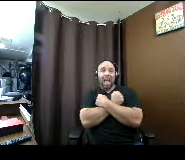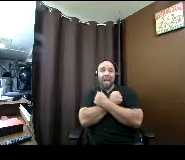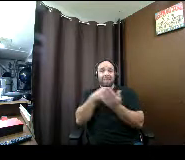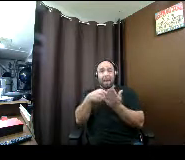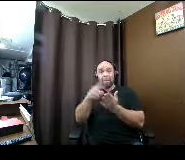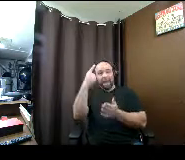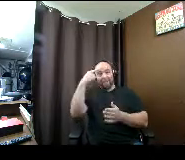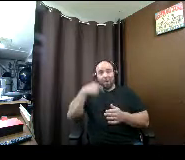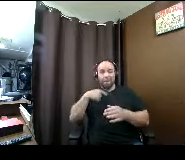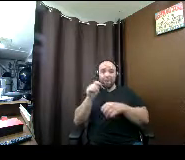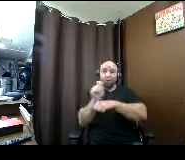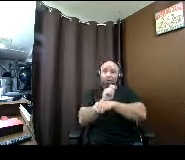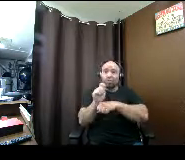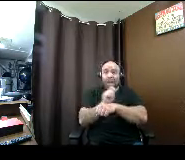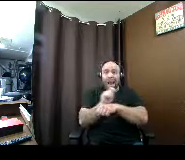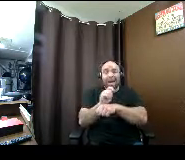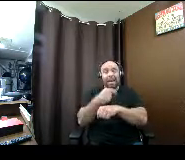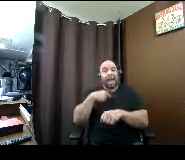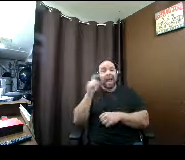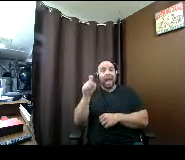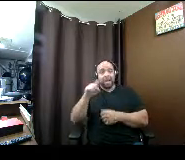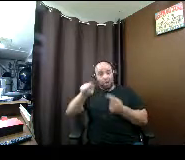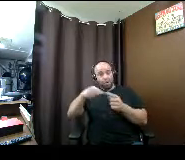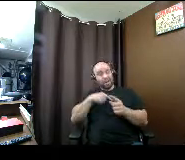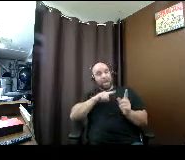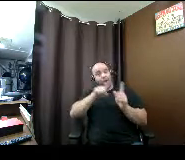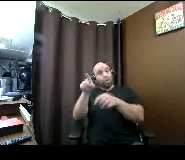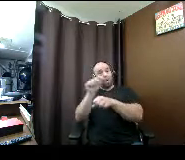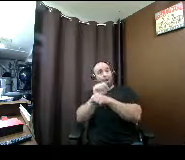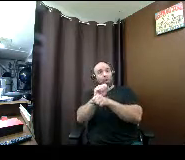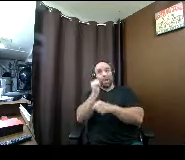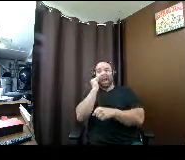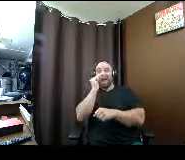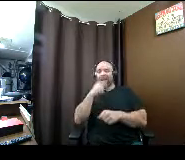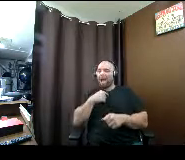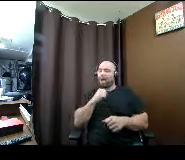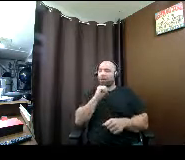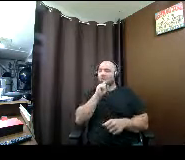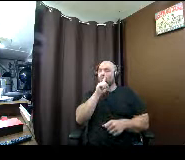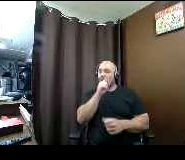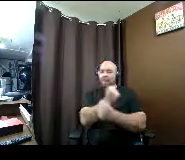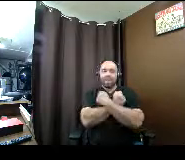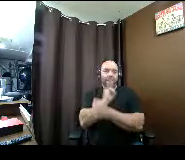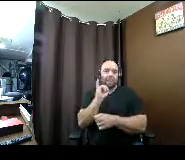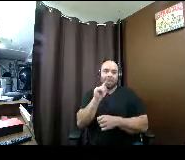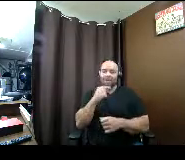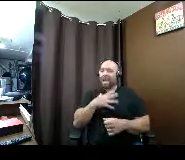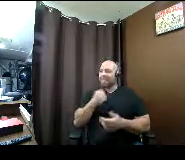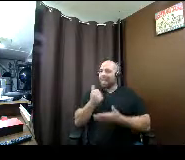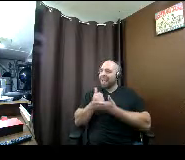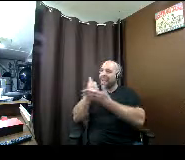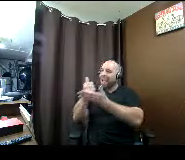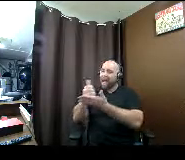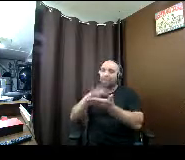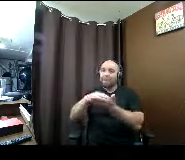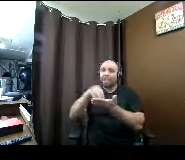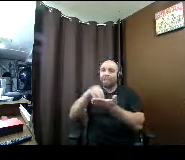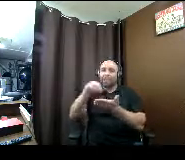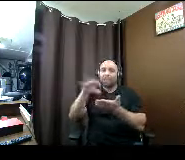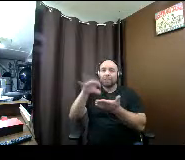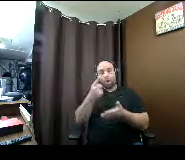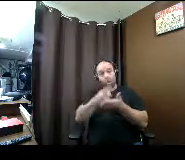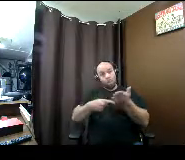training i need so when i go to work every day i love it i love helping students with financial aid and what i want for you